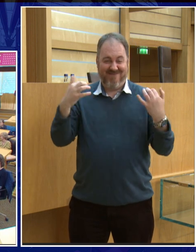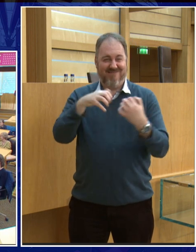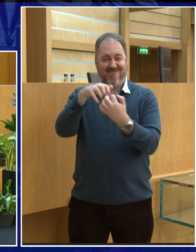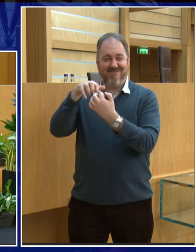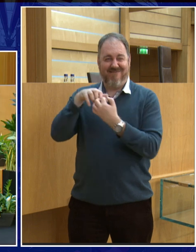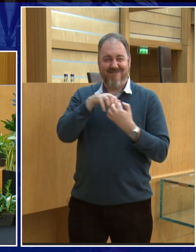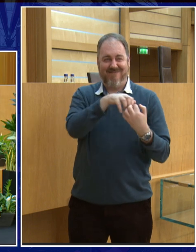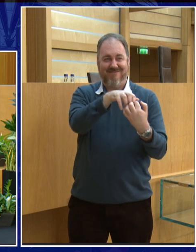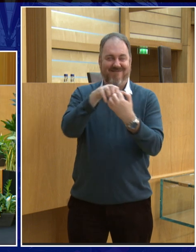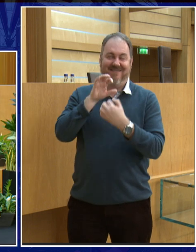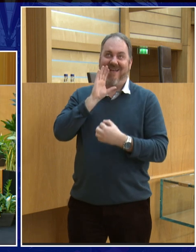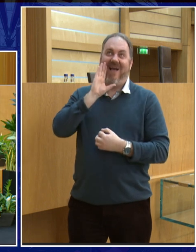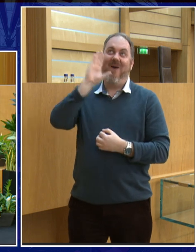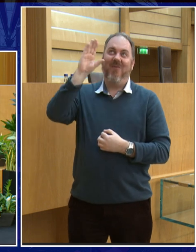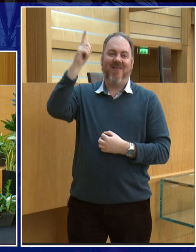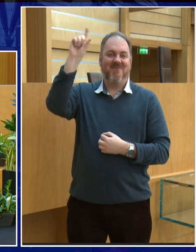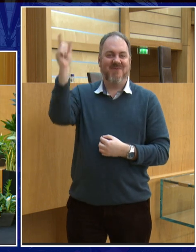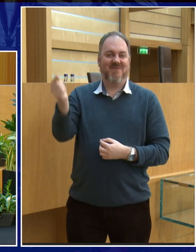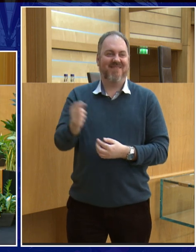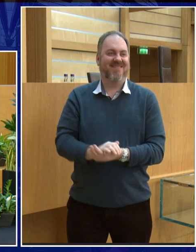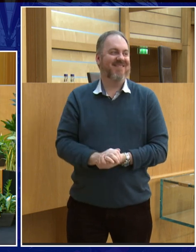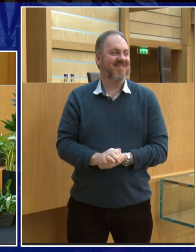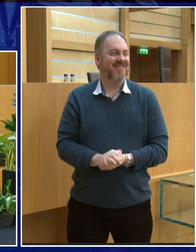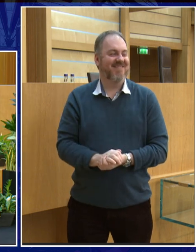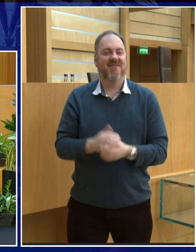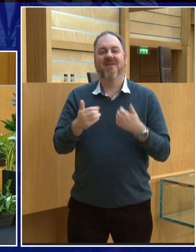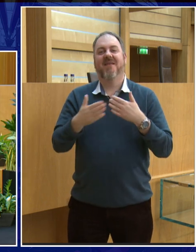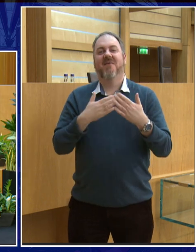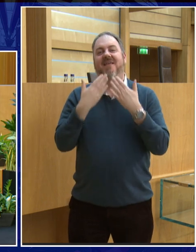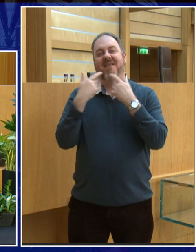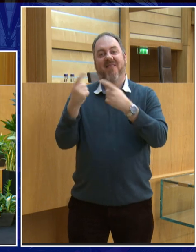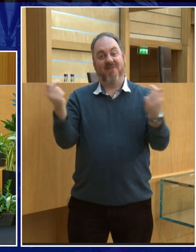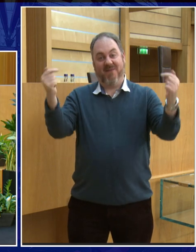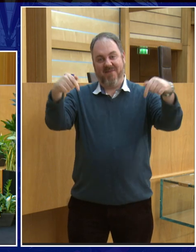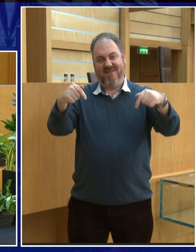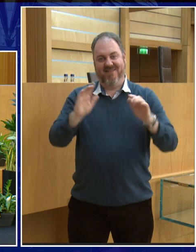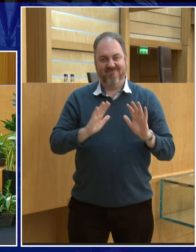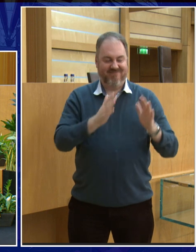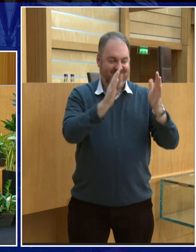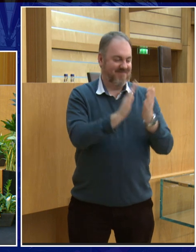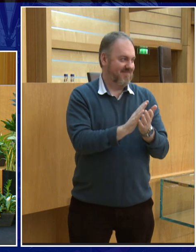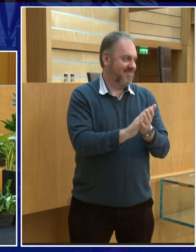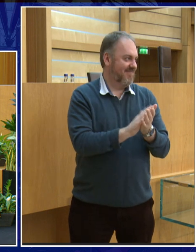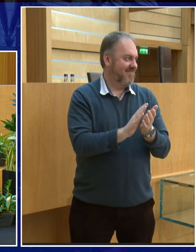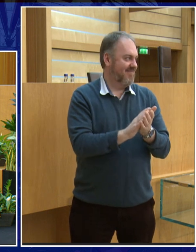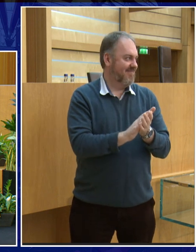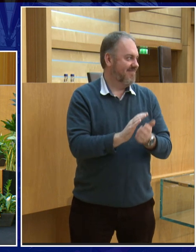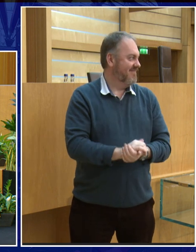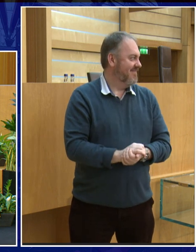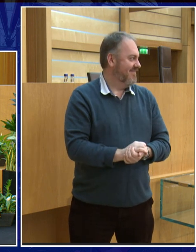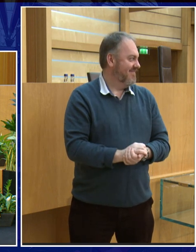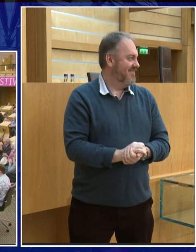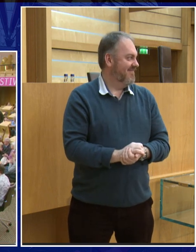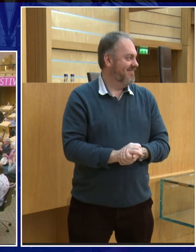We're all lunatics. We're all lunatics now. Thank you very much. Thank you. Thank you for your questions. Enjoy the rest of the